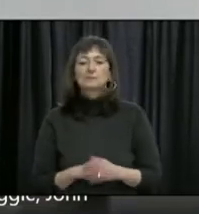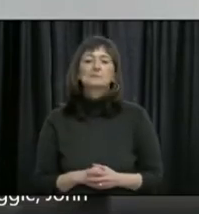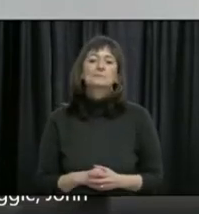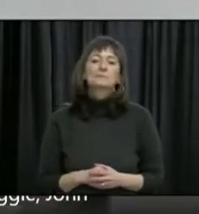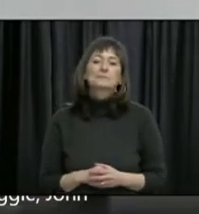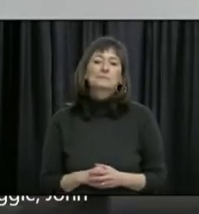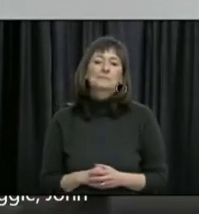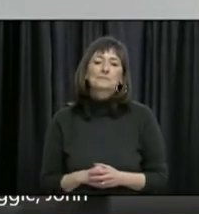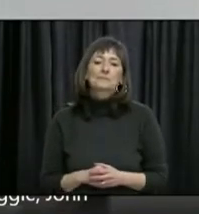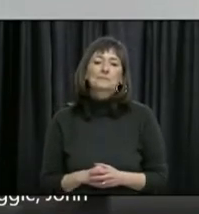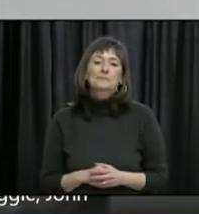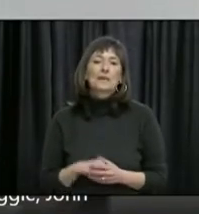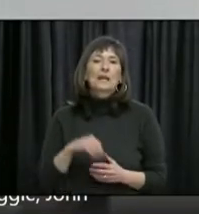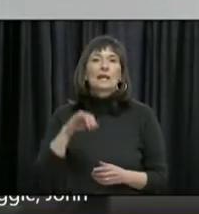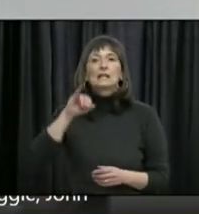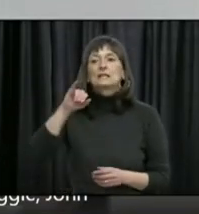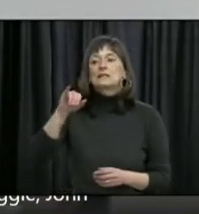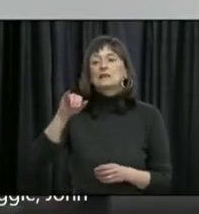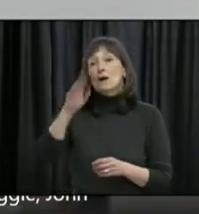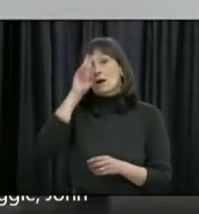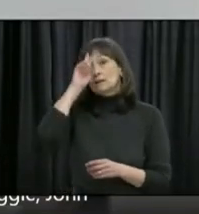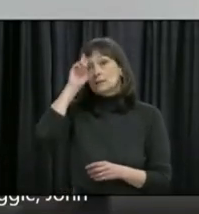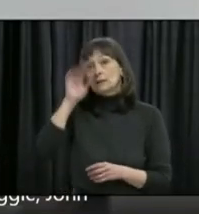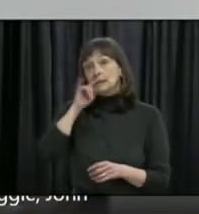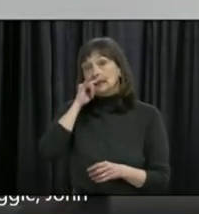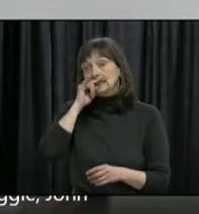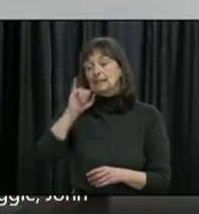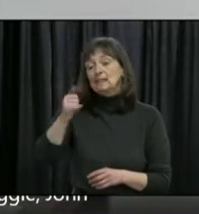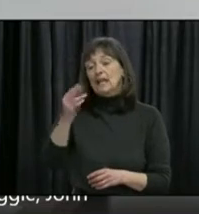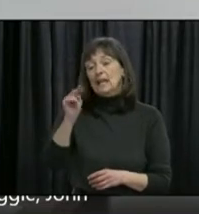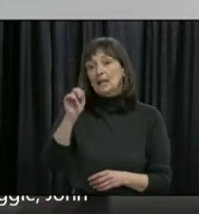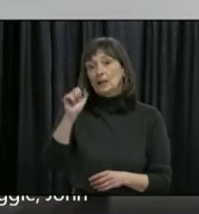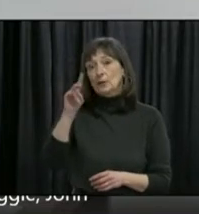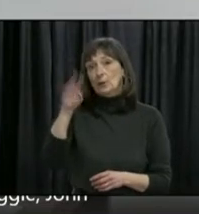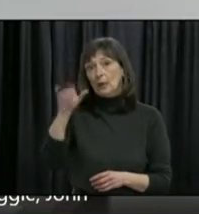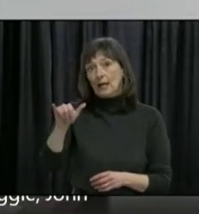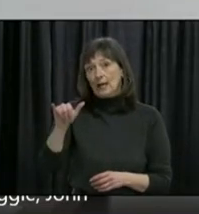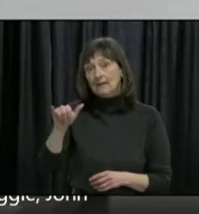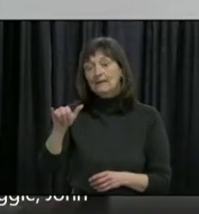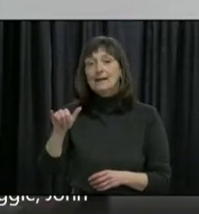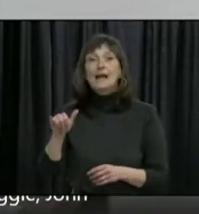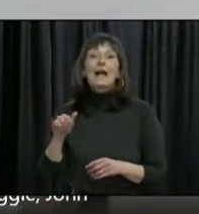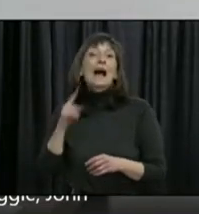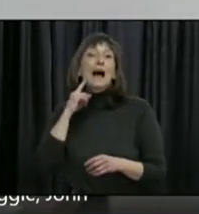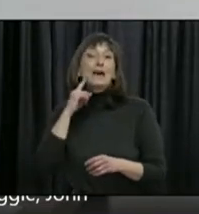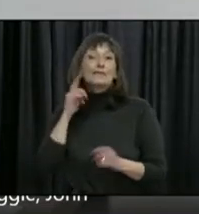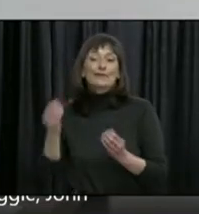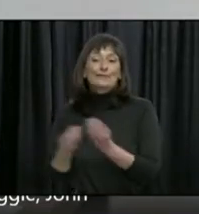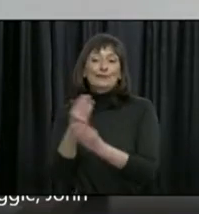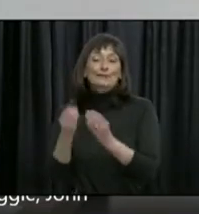main remark. The Janeway has a fundraiser today. Jamarama at home. And this is